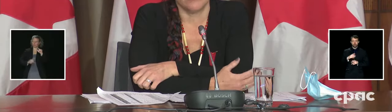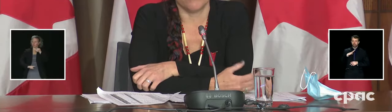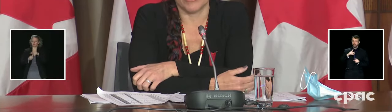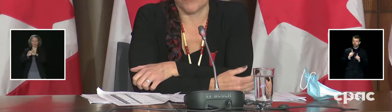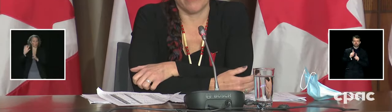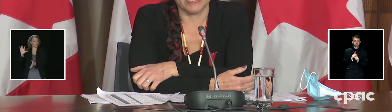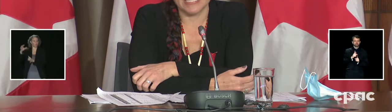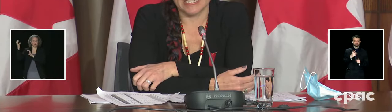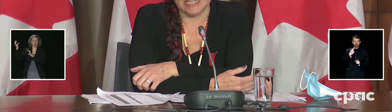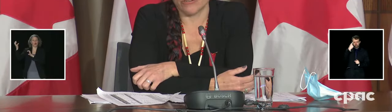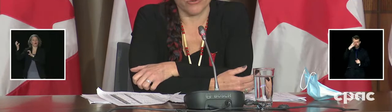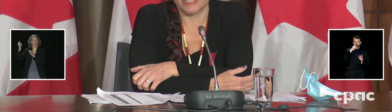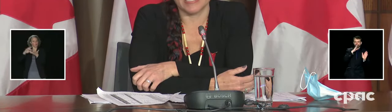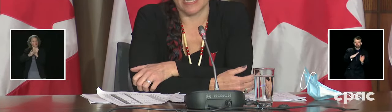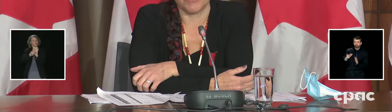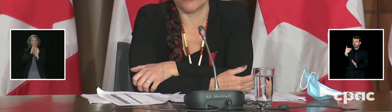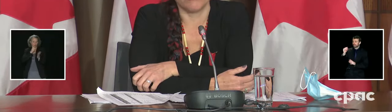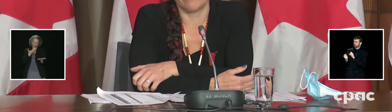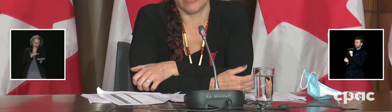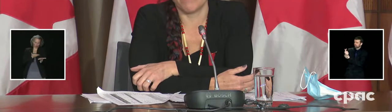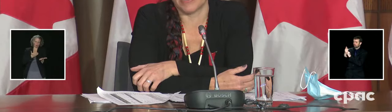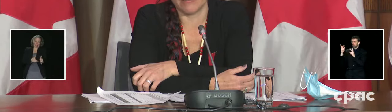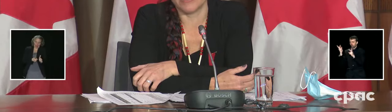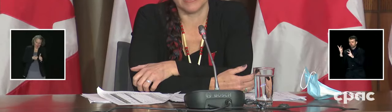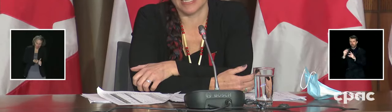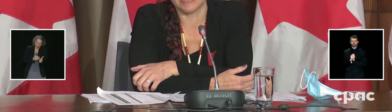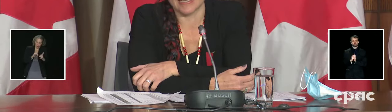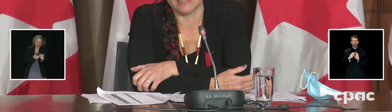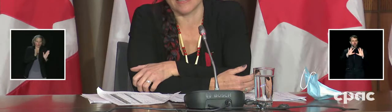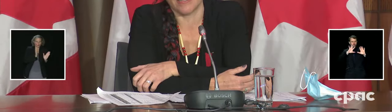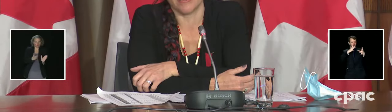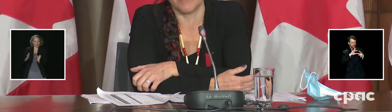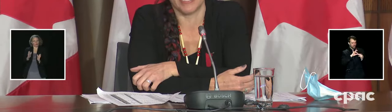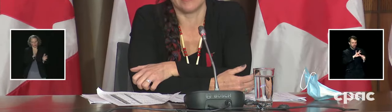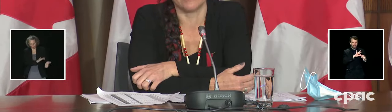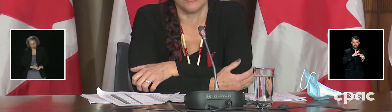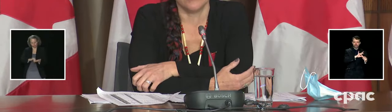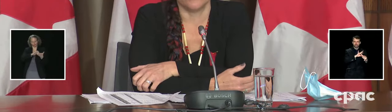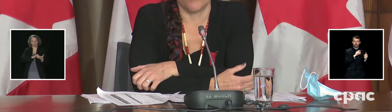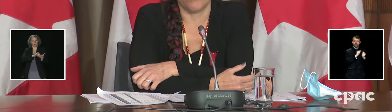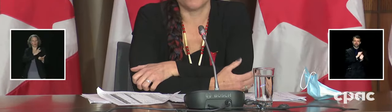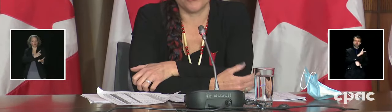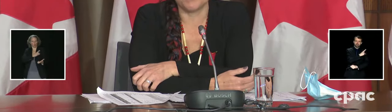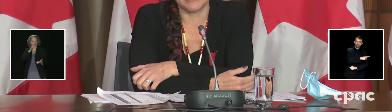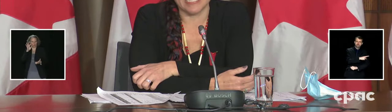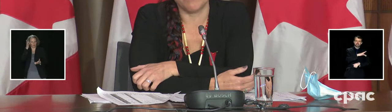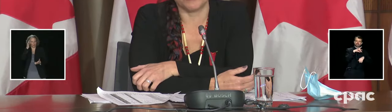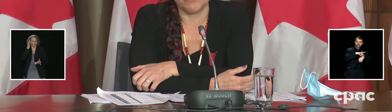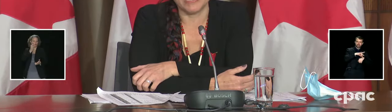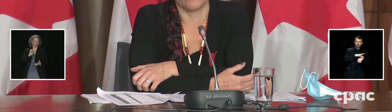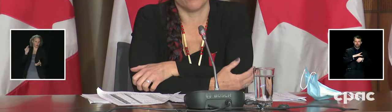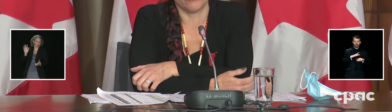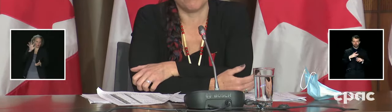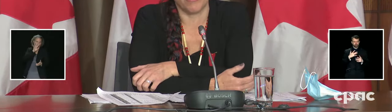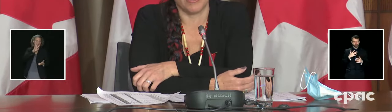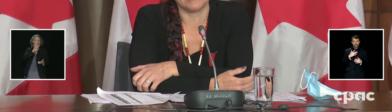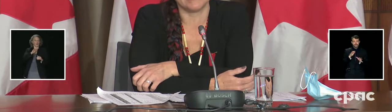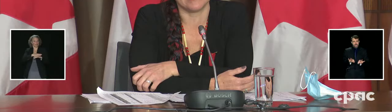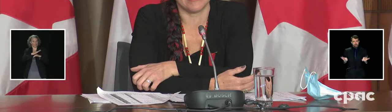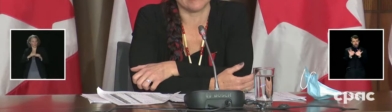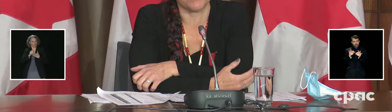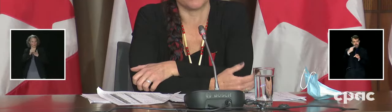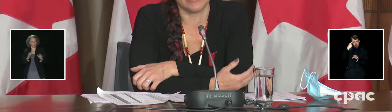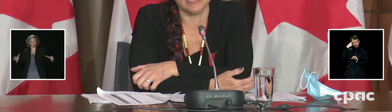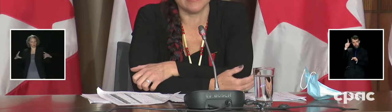with provinces and territories is absolutely fundamental to success. And, you know, also being able to be heard by